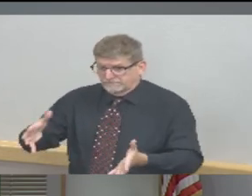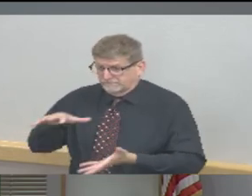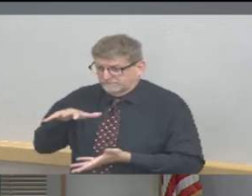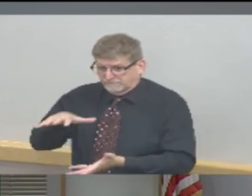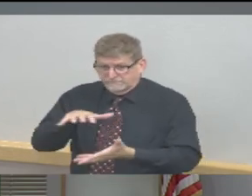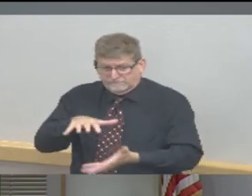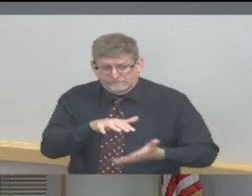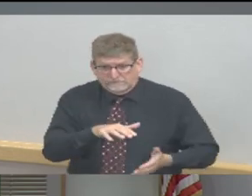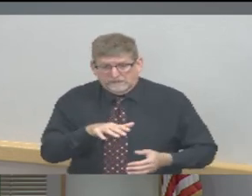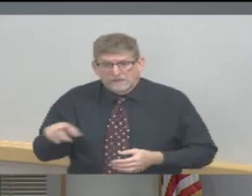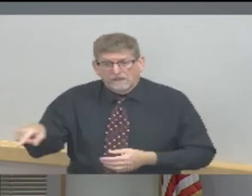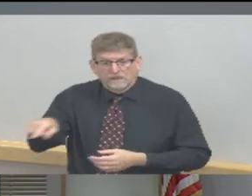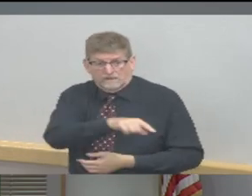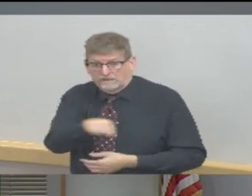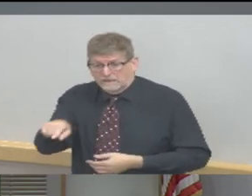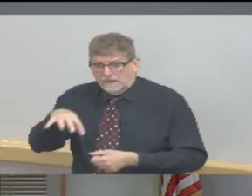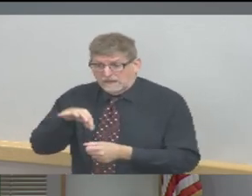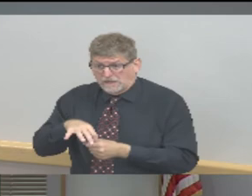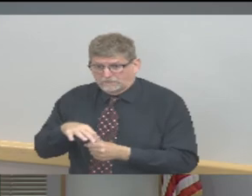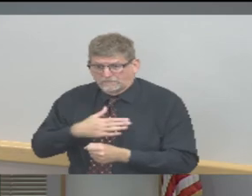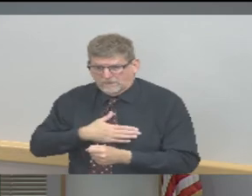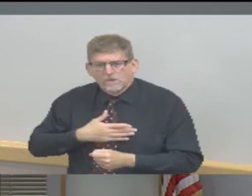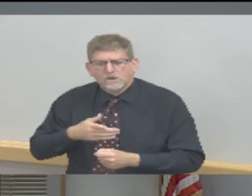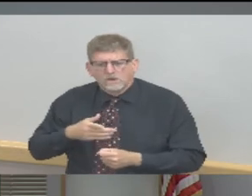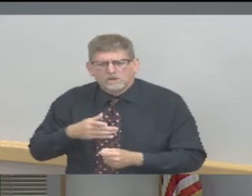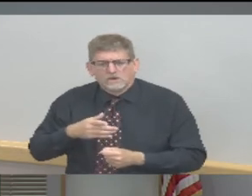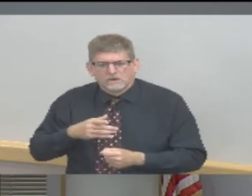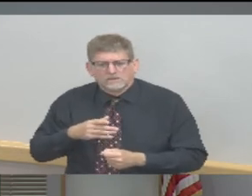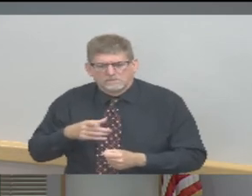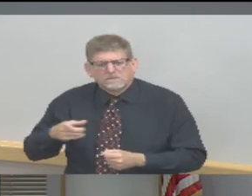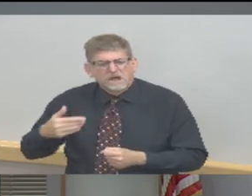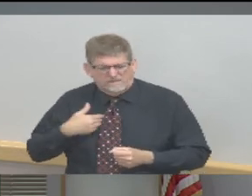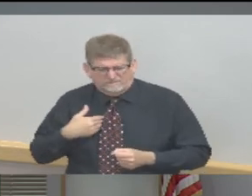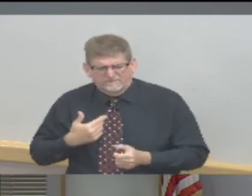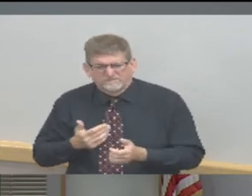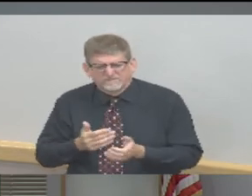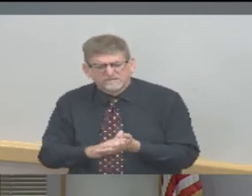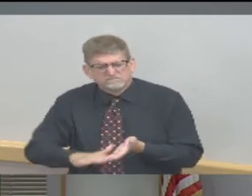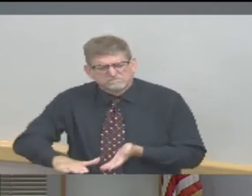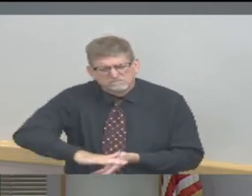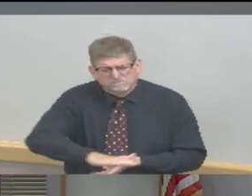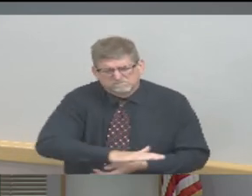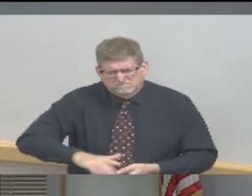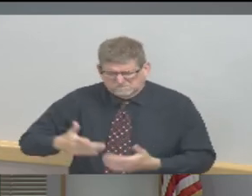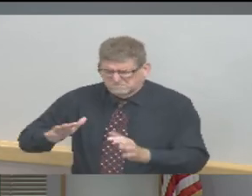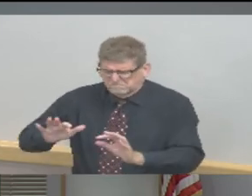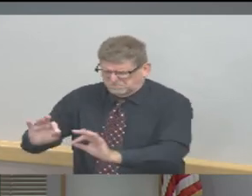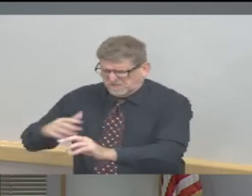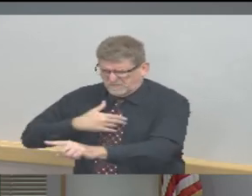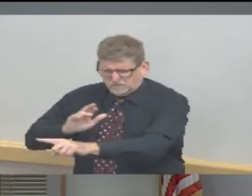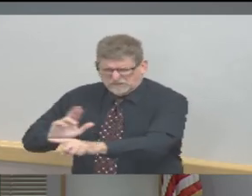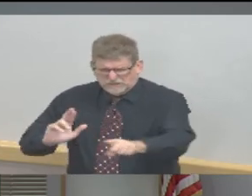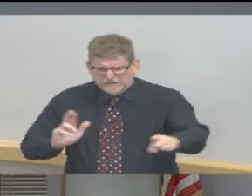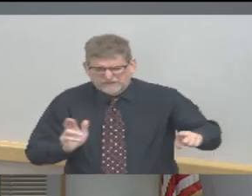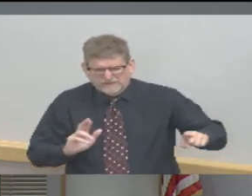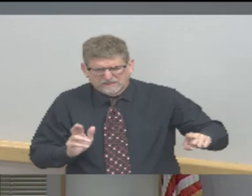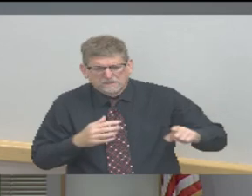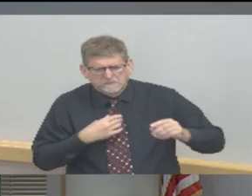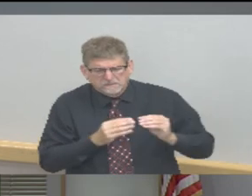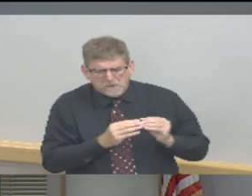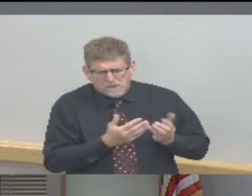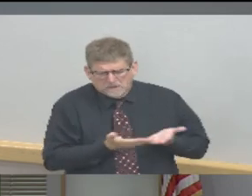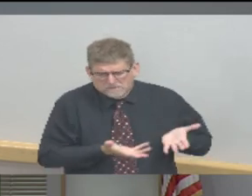Clorox wipes and things of that nature. So I am very confident that